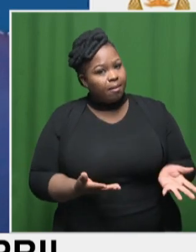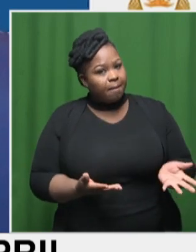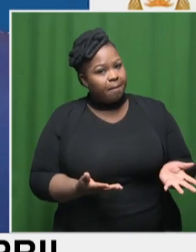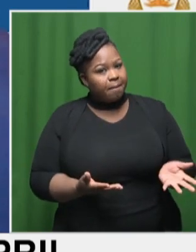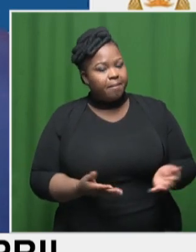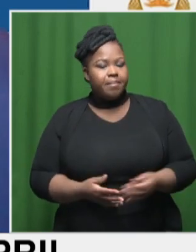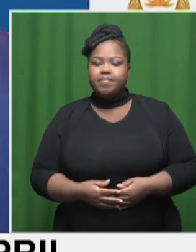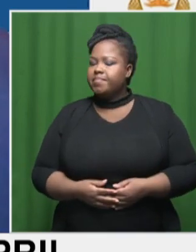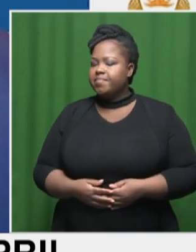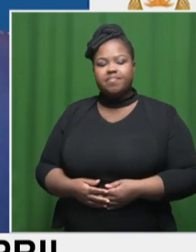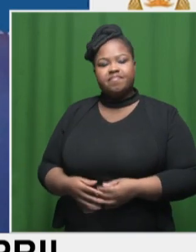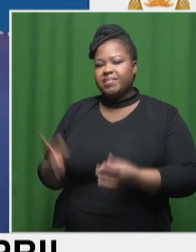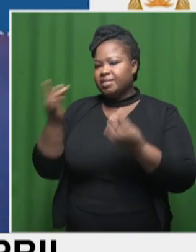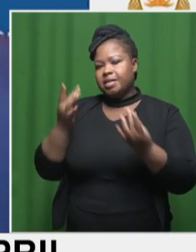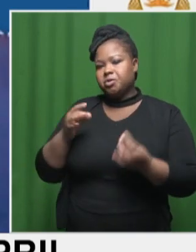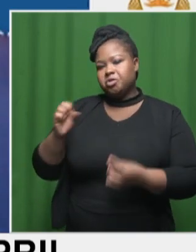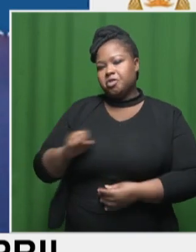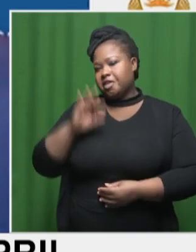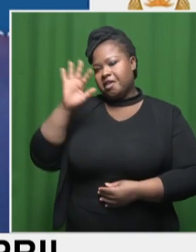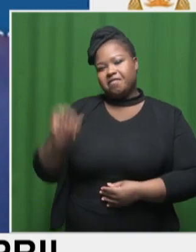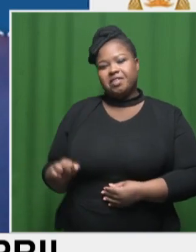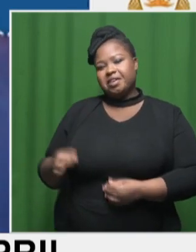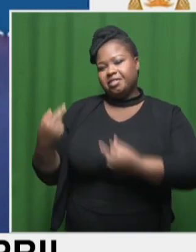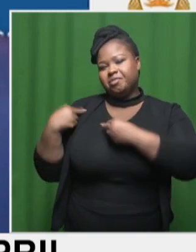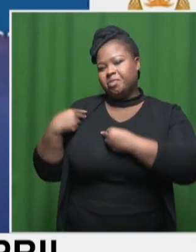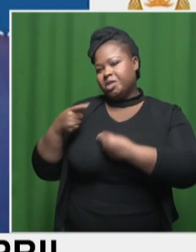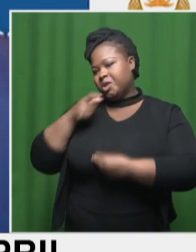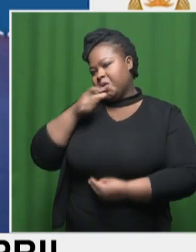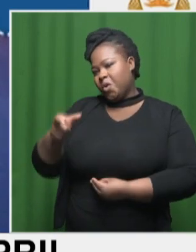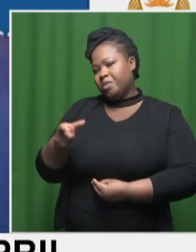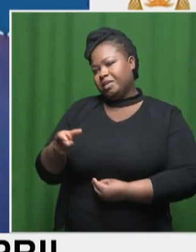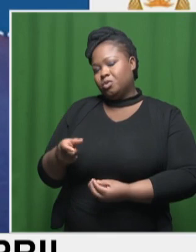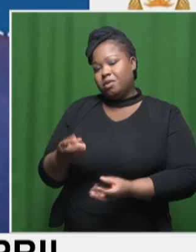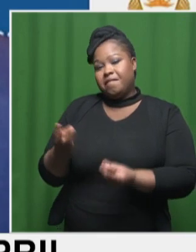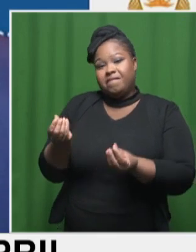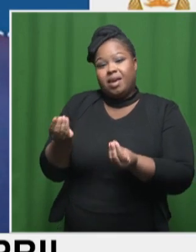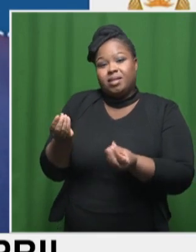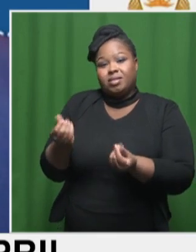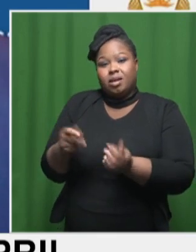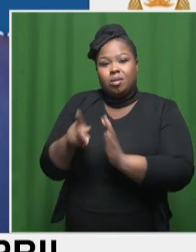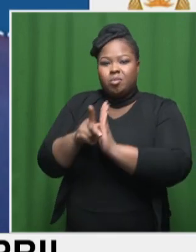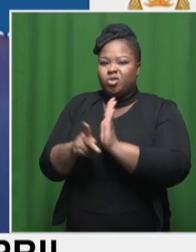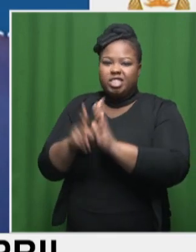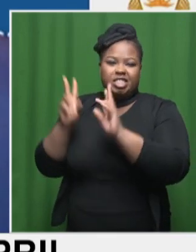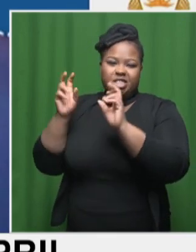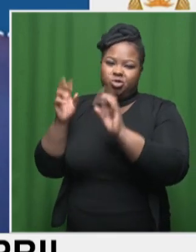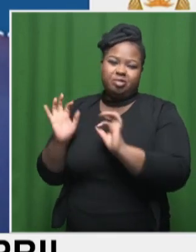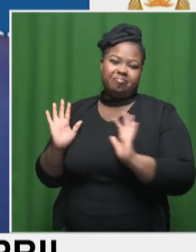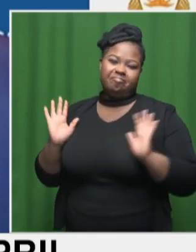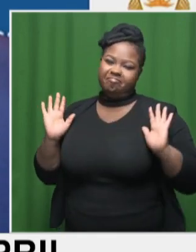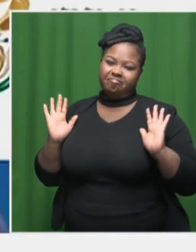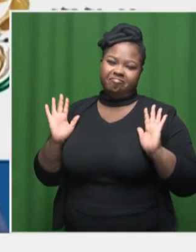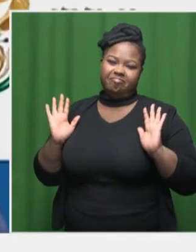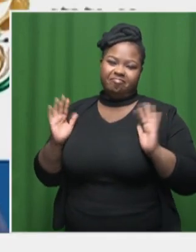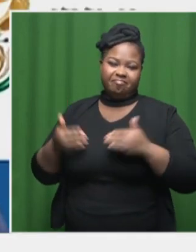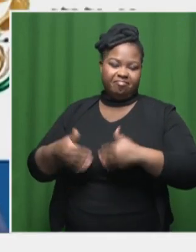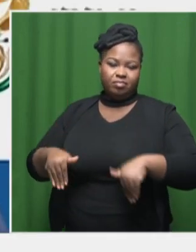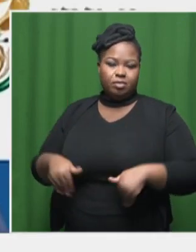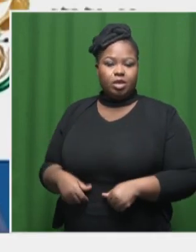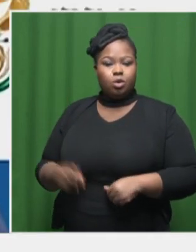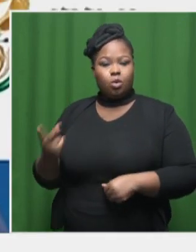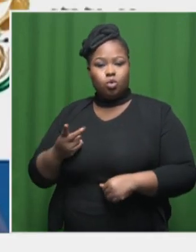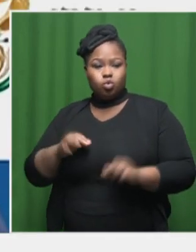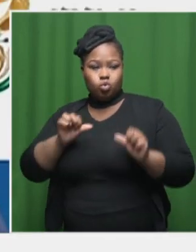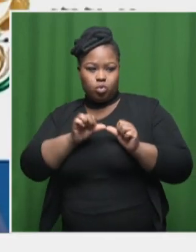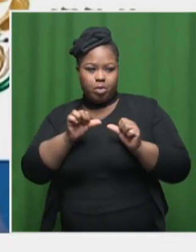certainly not statistics South Africa's job to comment on monetary policy issues. And we don't directly measure mortgage